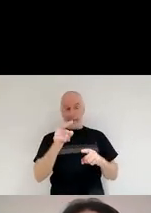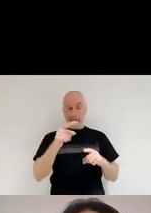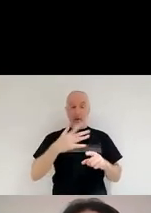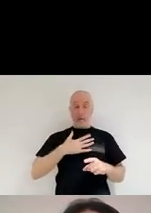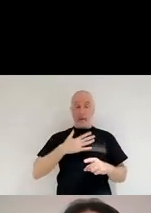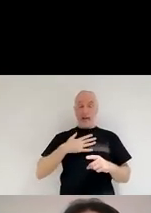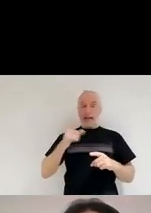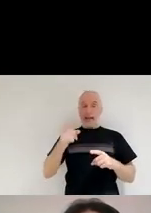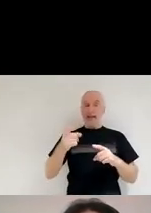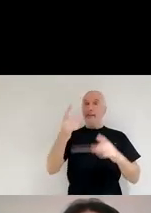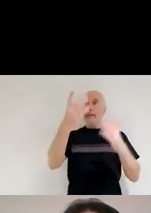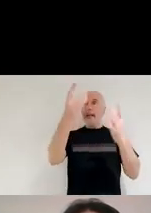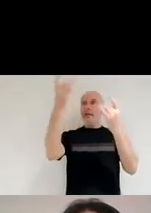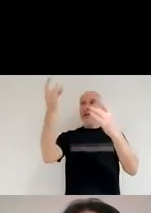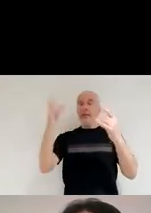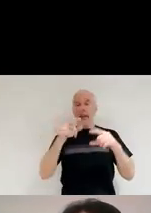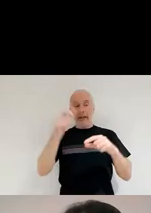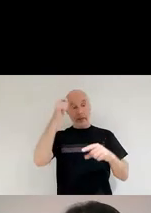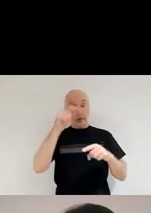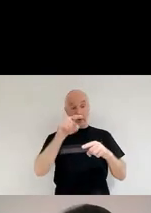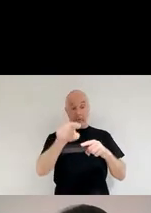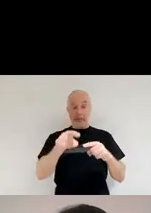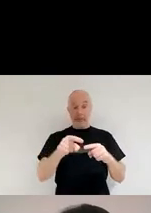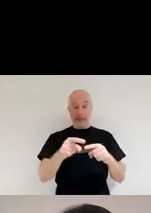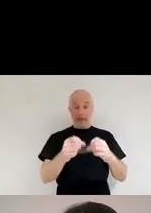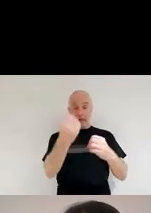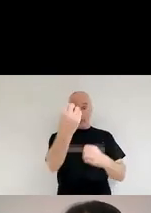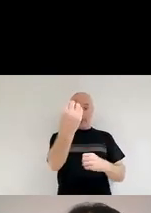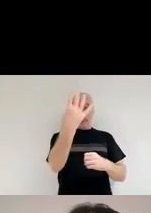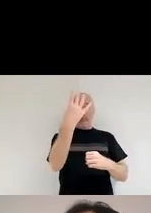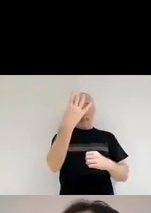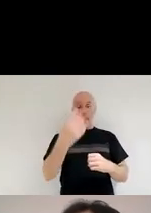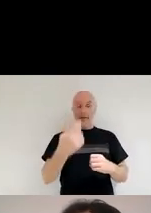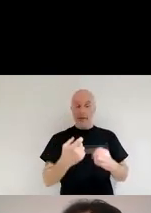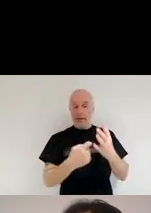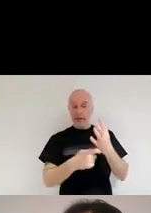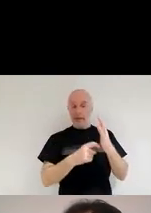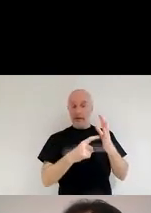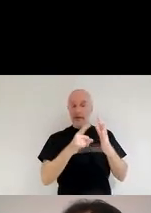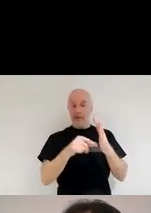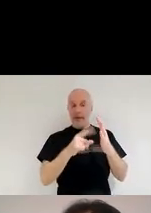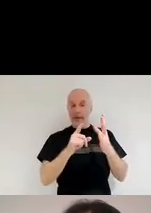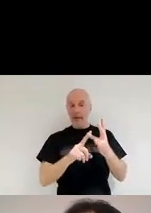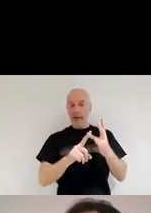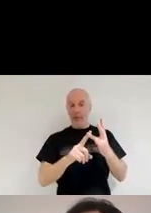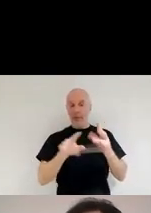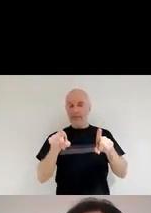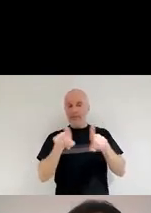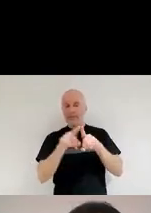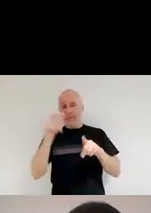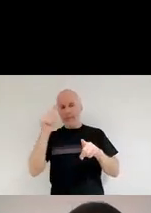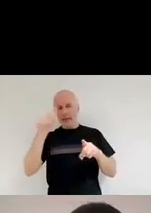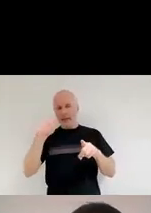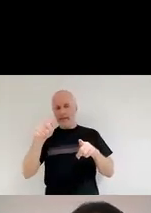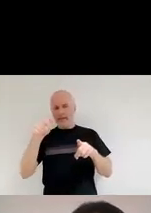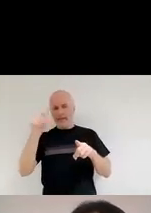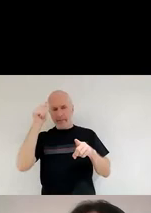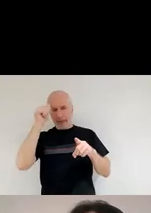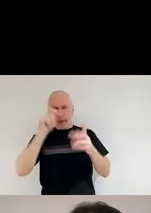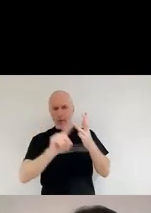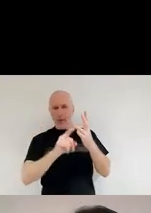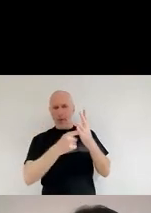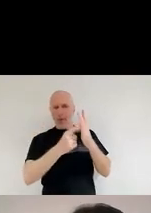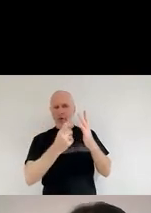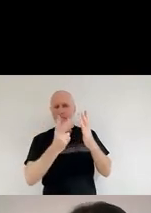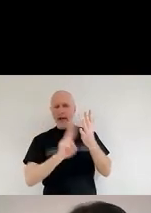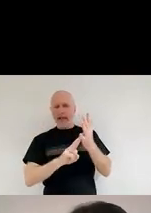constellations, this big star here is Rigel, is the knee of the Orion constellation, right?